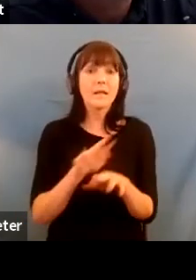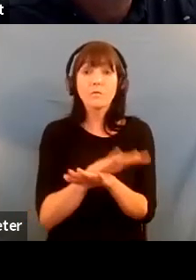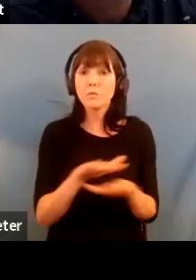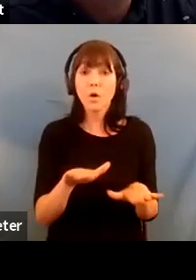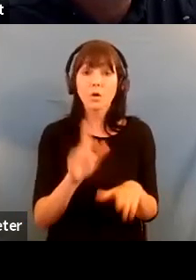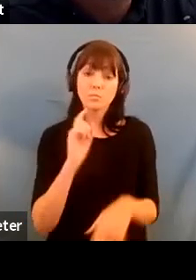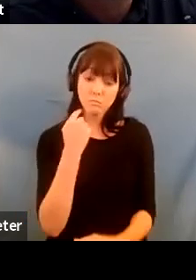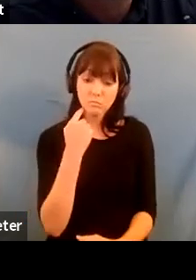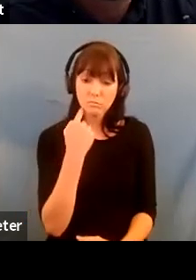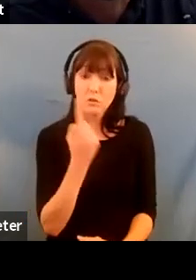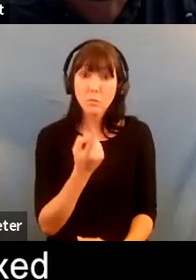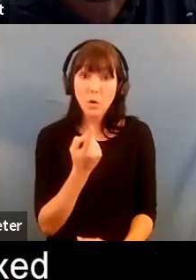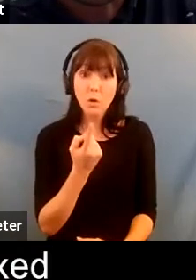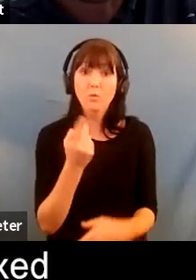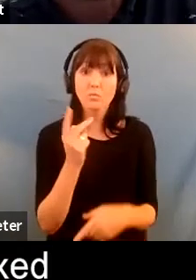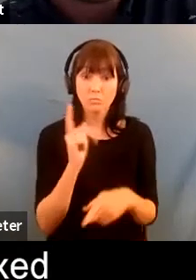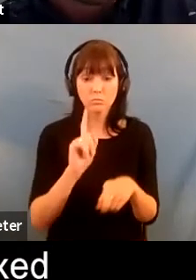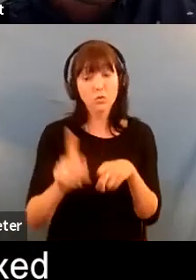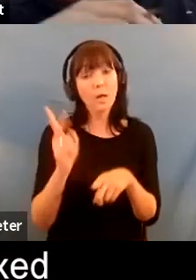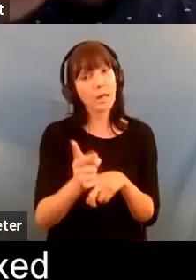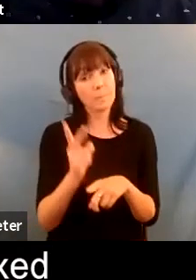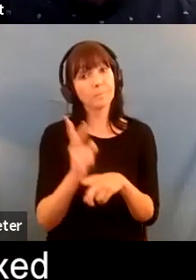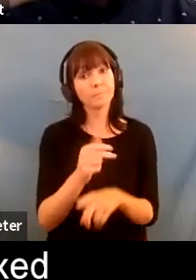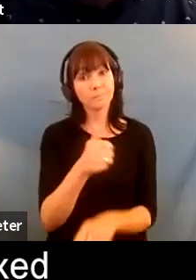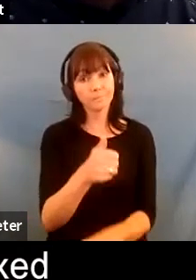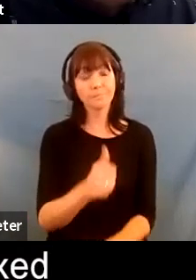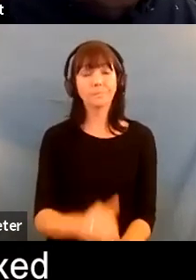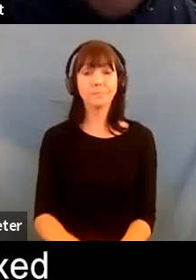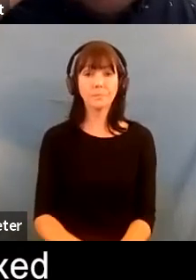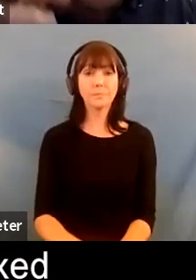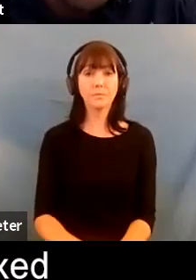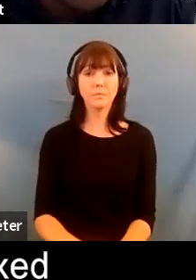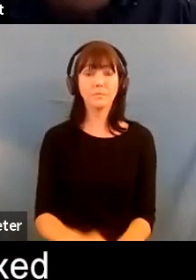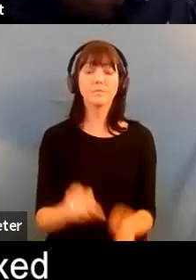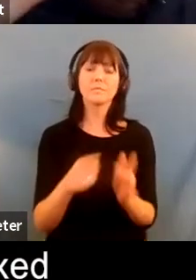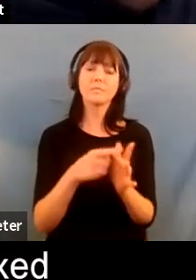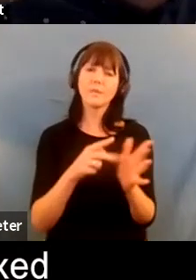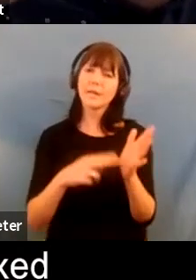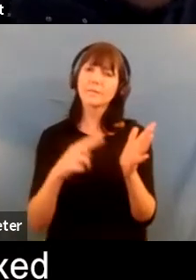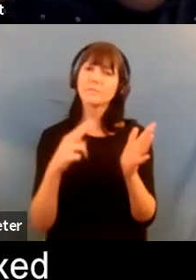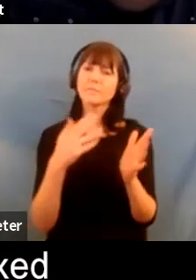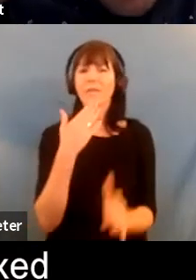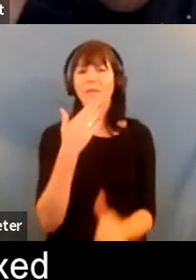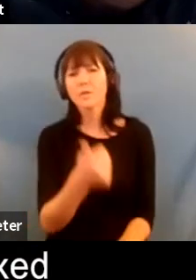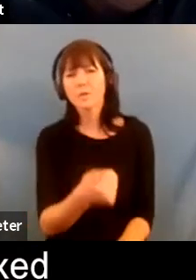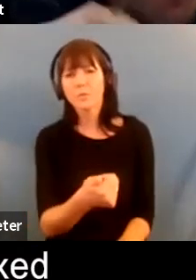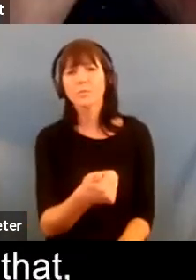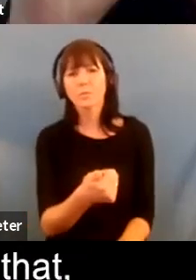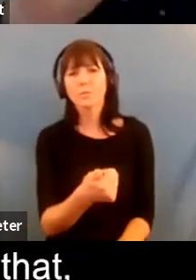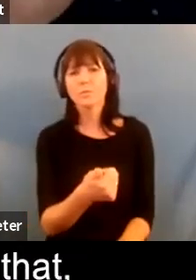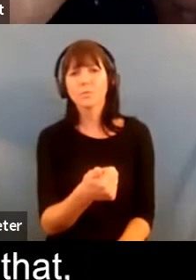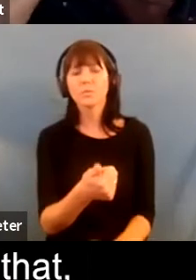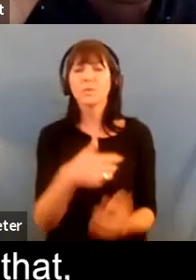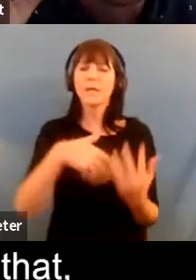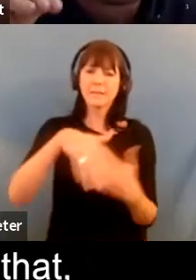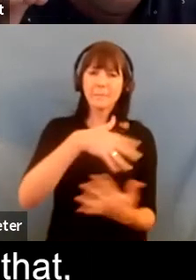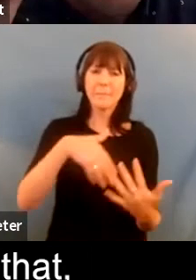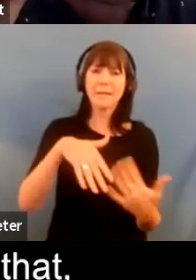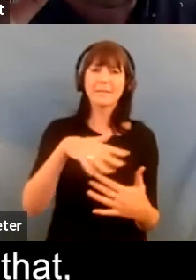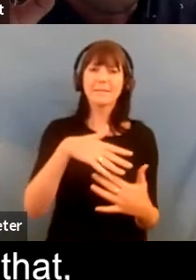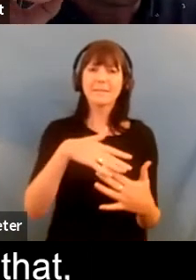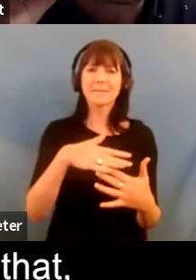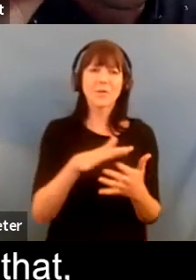thank you key again again it's that mixed pleasure sorry sort of mix of pleasure and pain